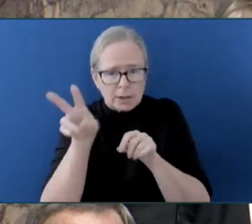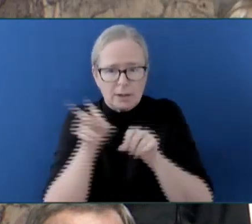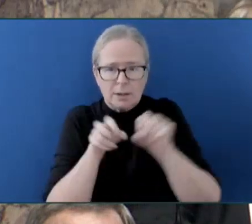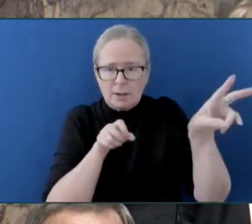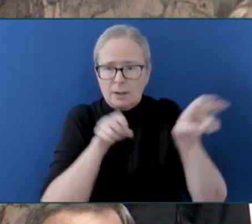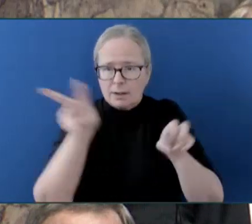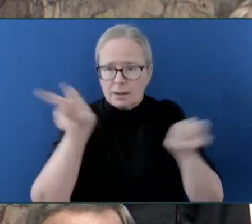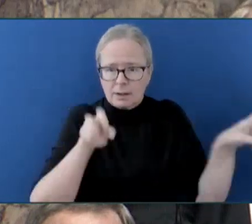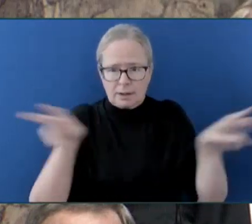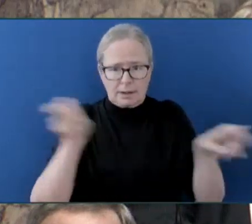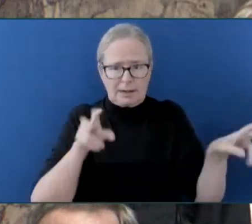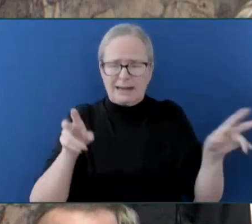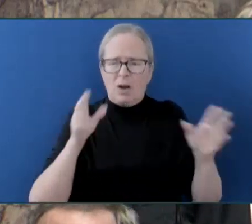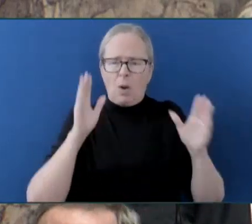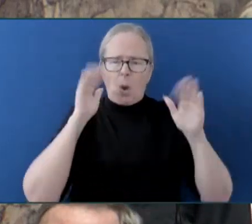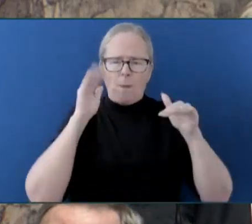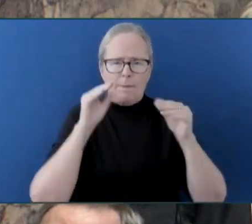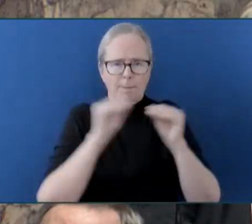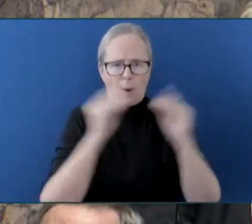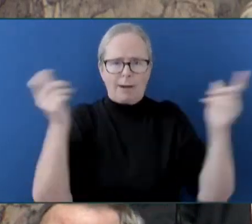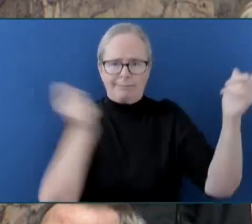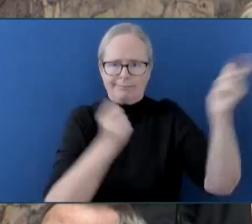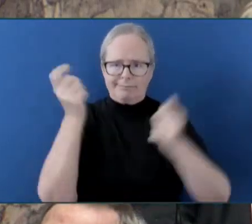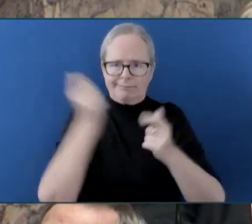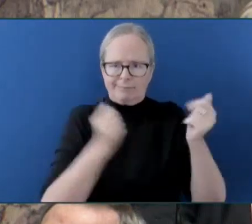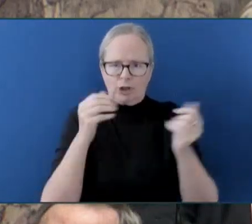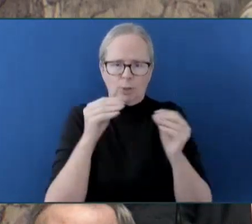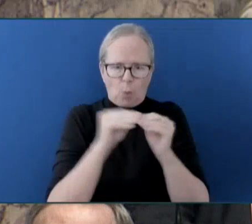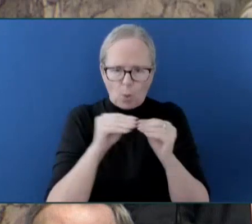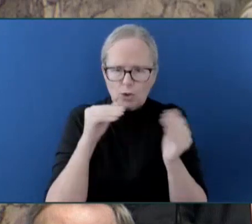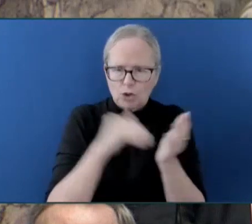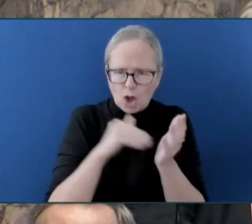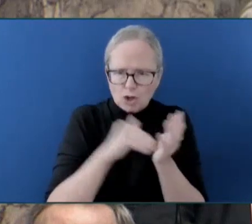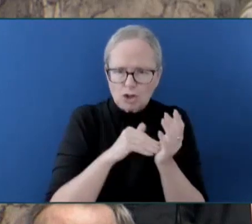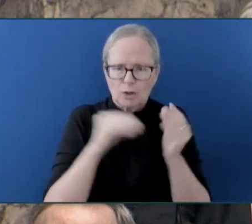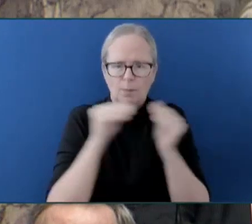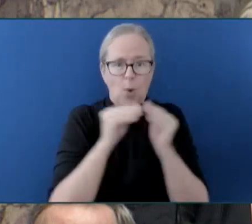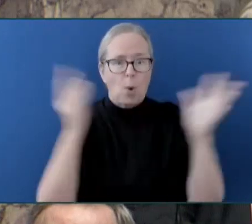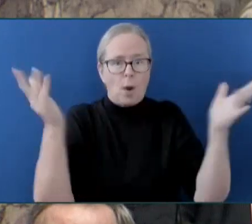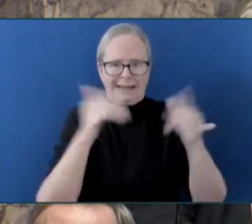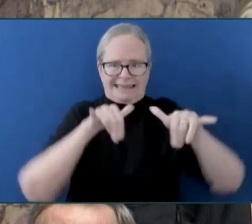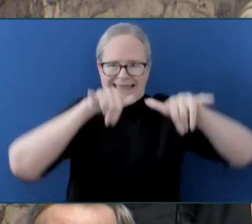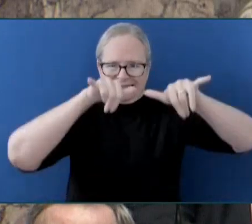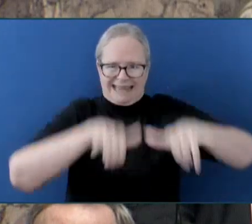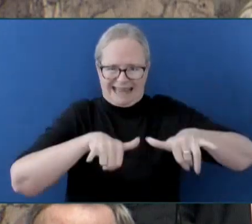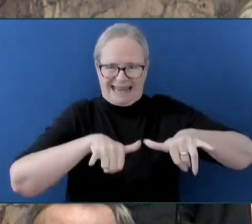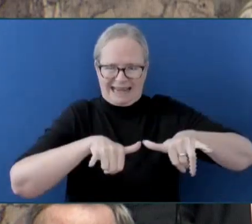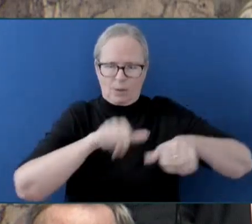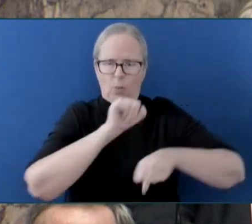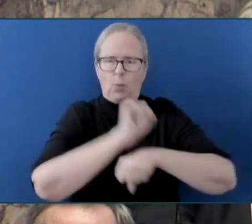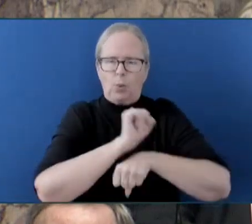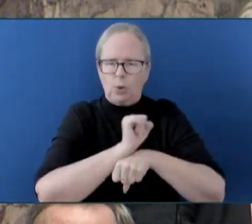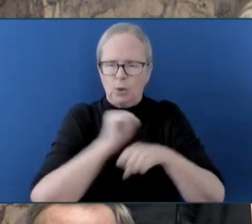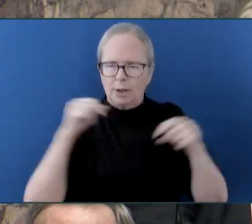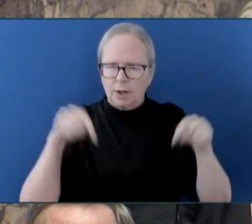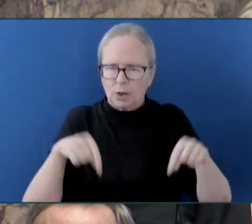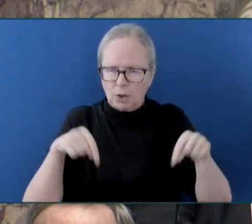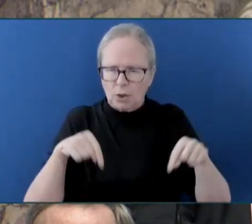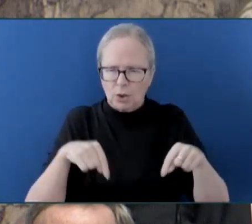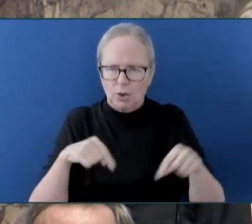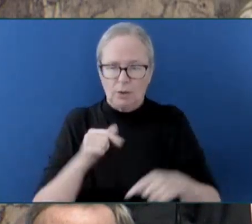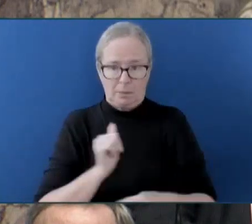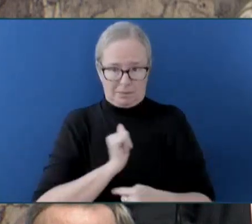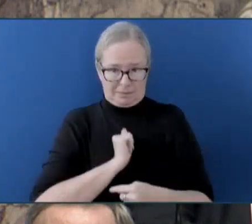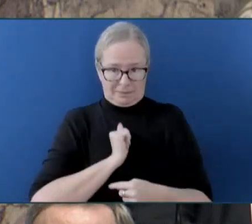and stay in Kitimat. And by the way, I was recently in the hospitals at Kitimat Terrace. For a CT scan,